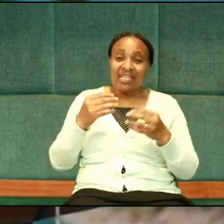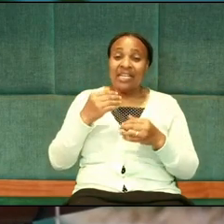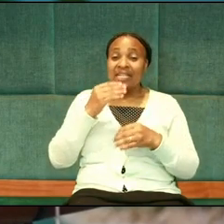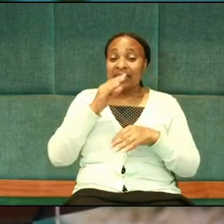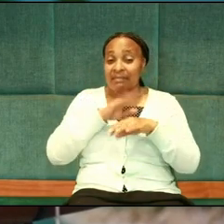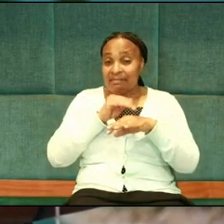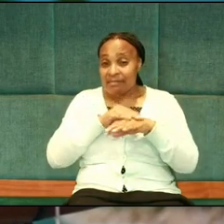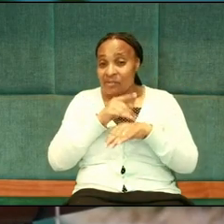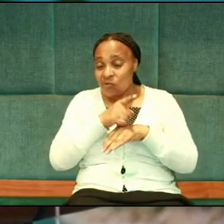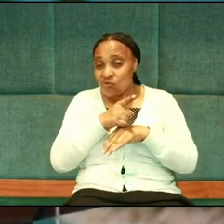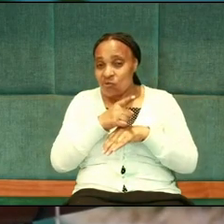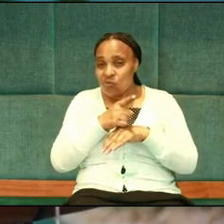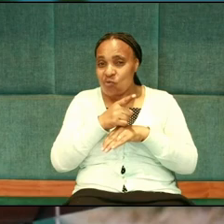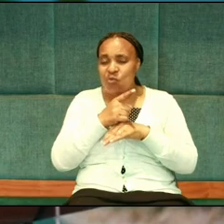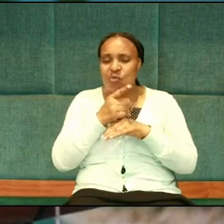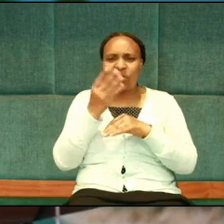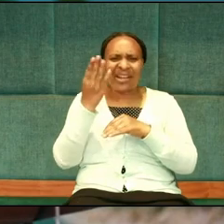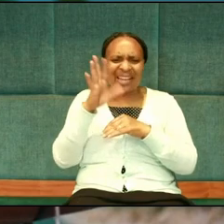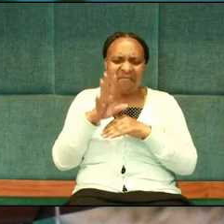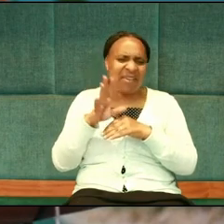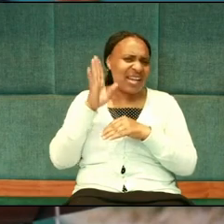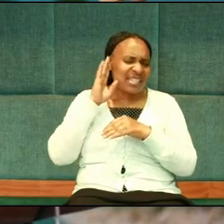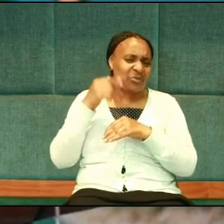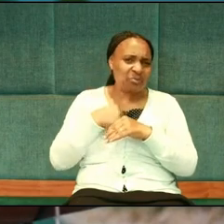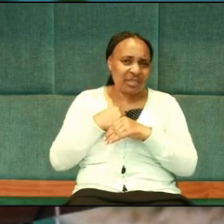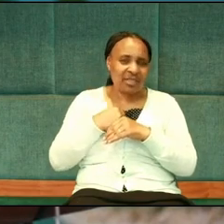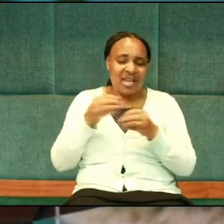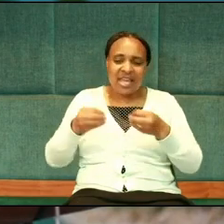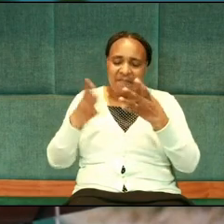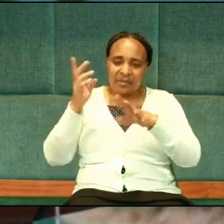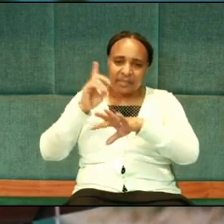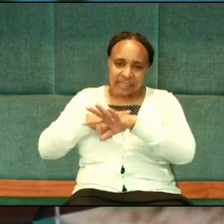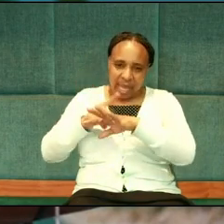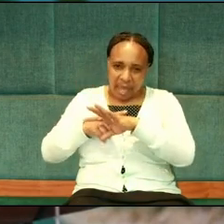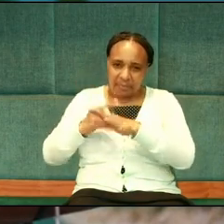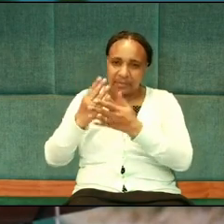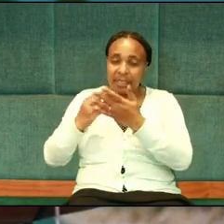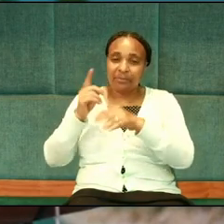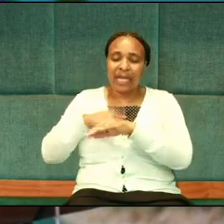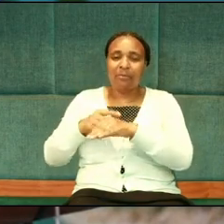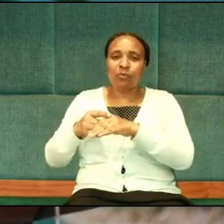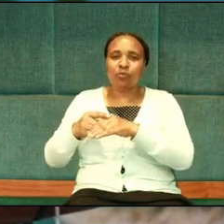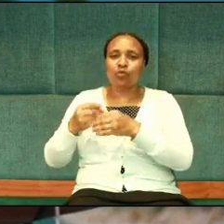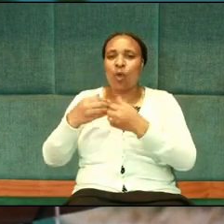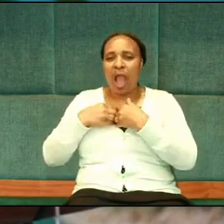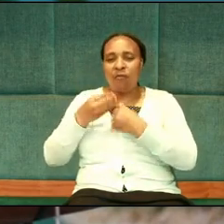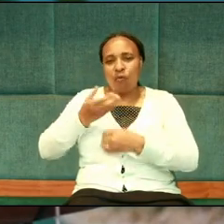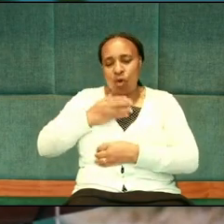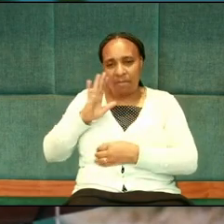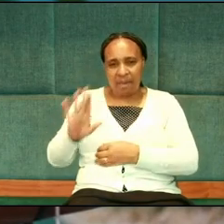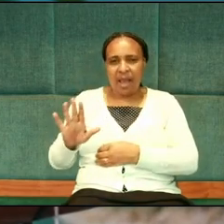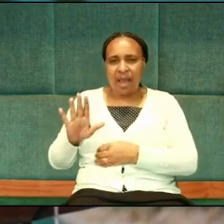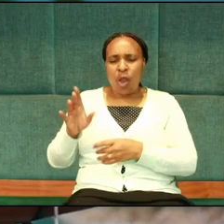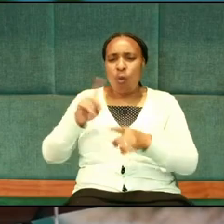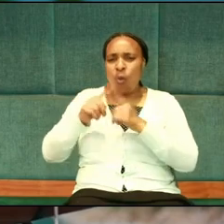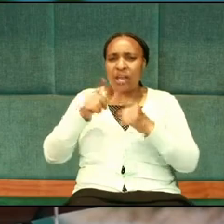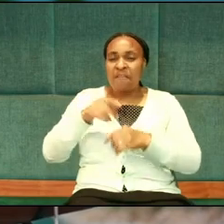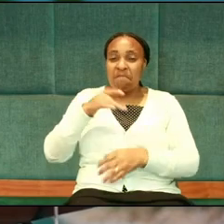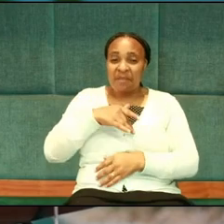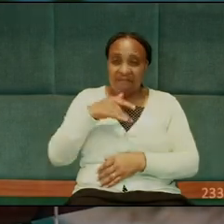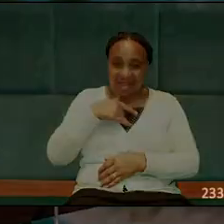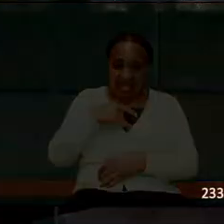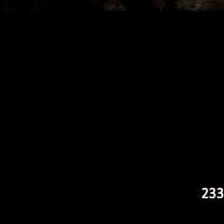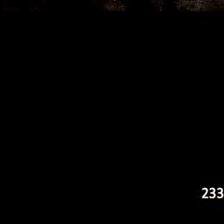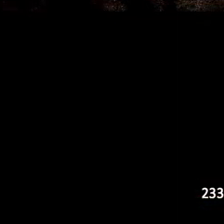they will kick you out. Give him some time to be on his own. When my feelings are aroused